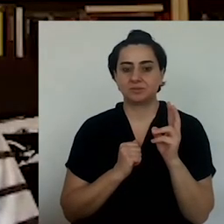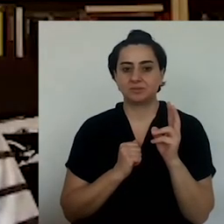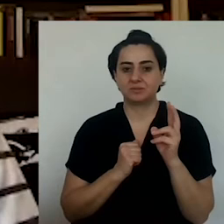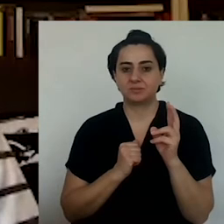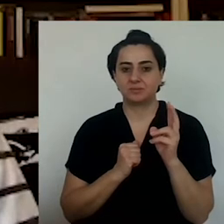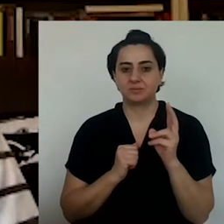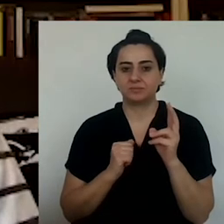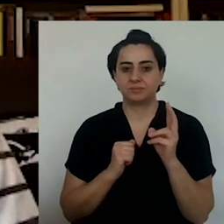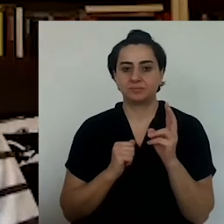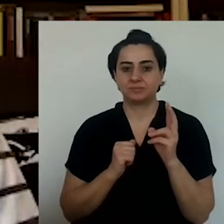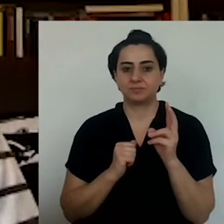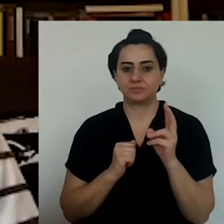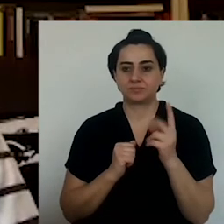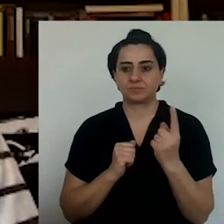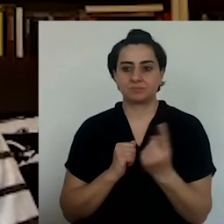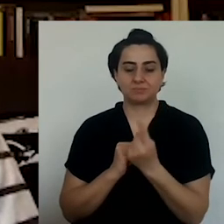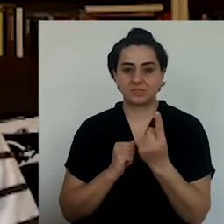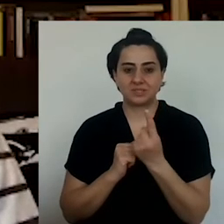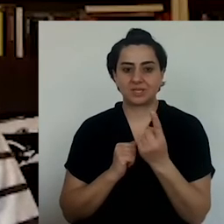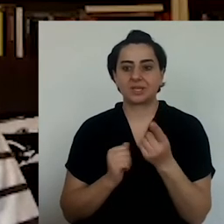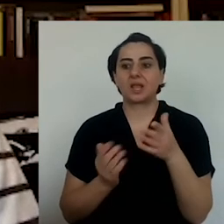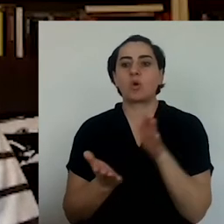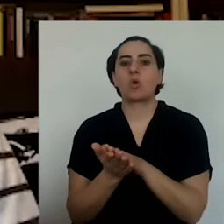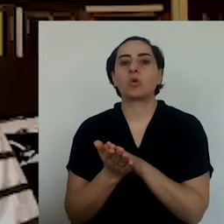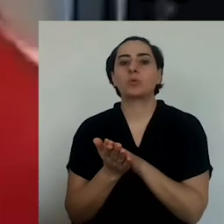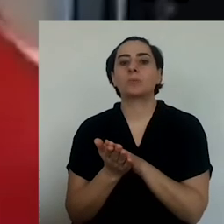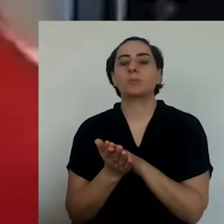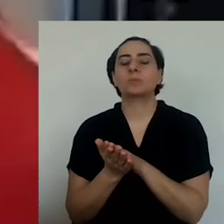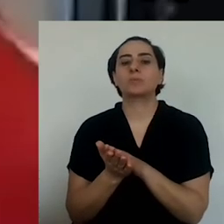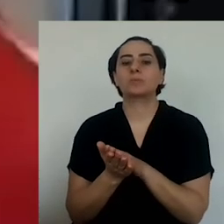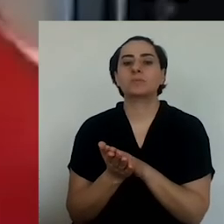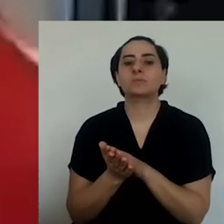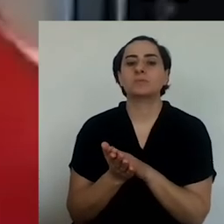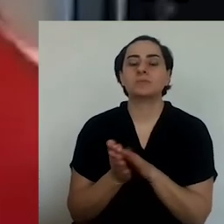Ascian'ın kitabı too,